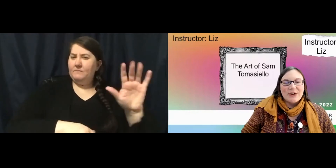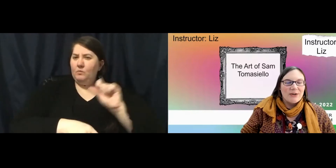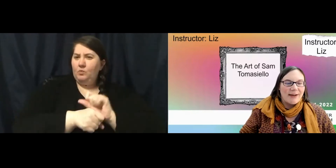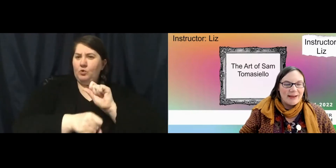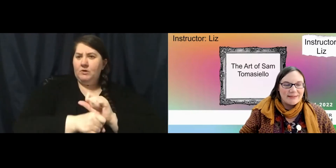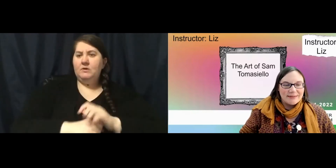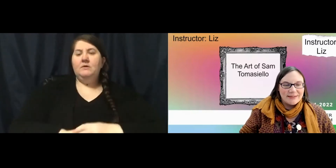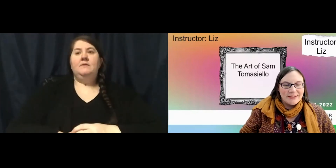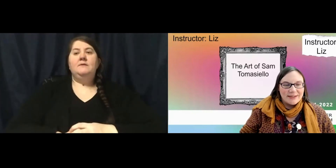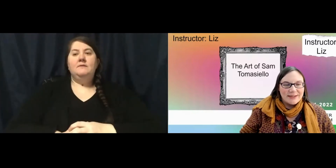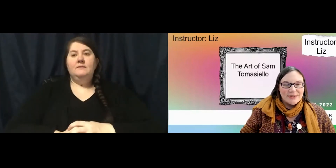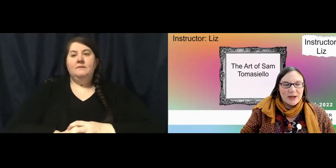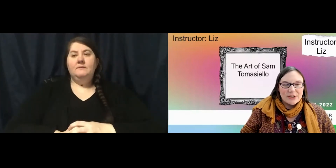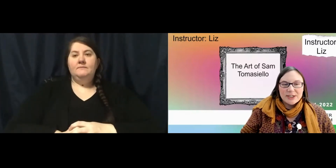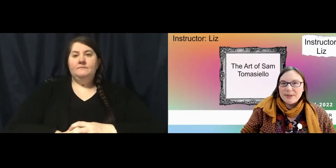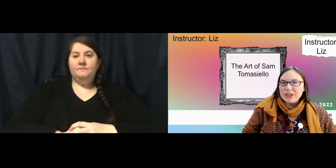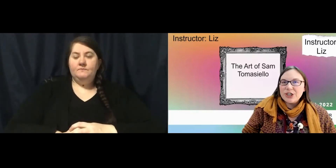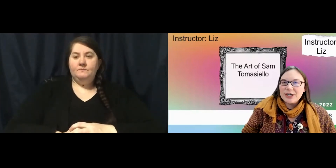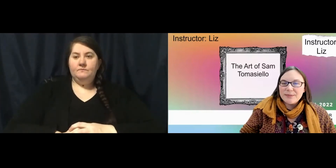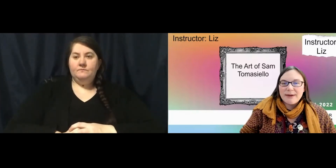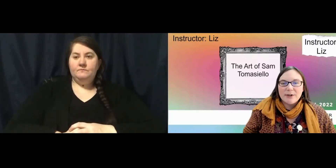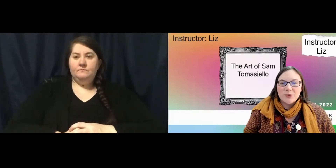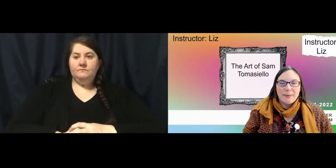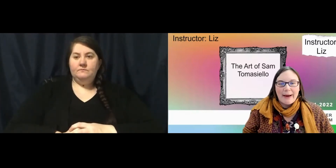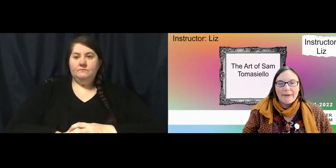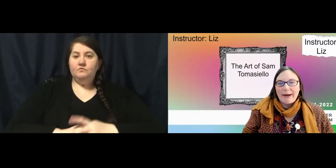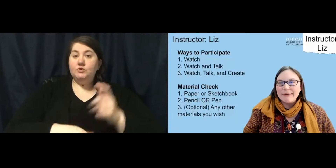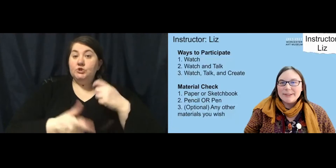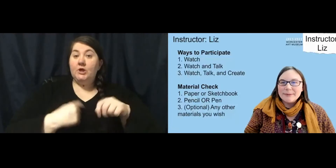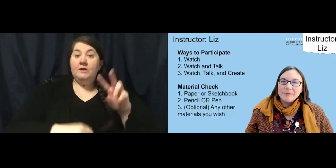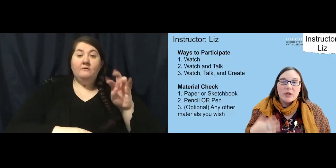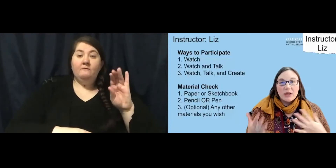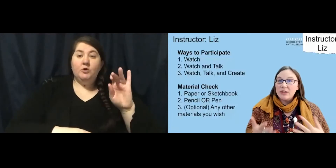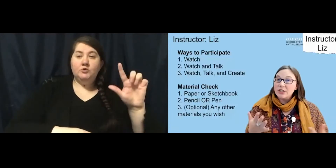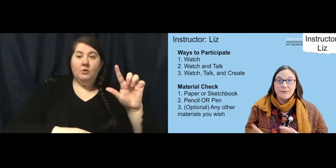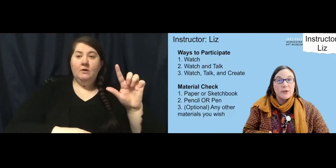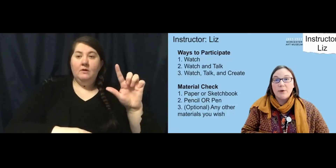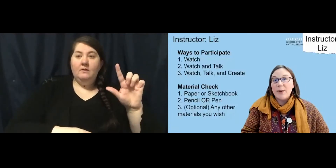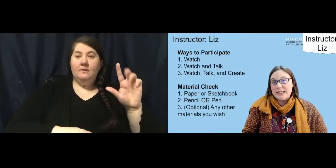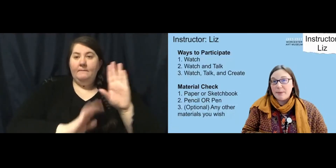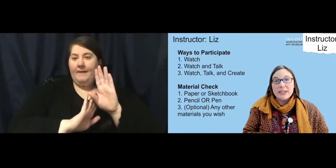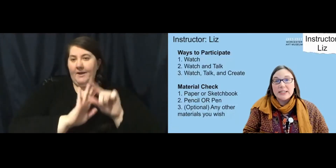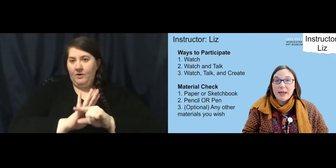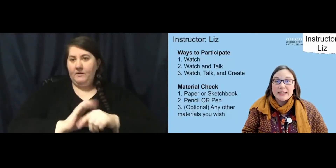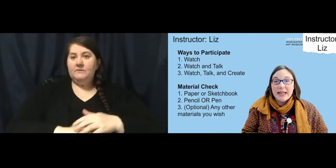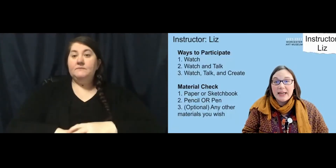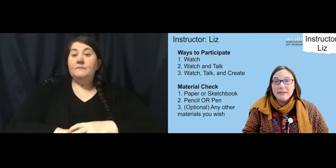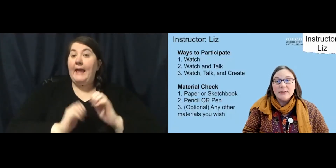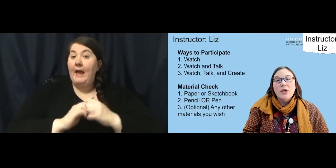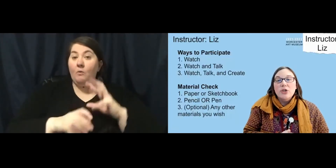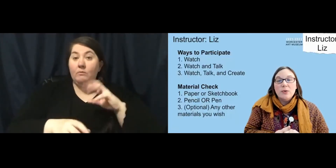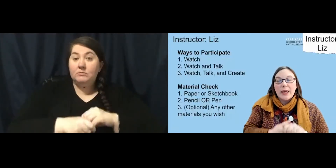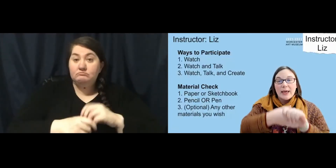All right. So, I'll just be changing my virtual background. There's a few different ways to participate today.